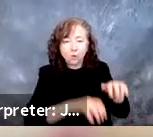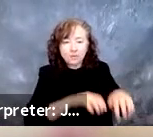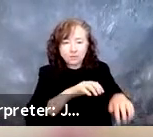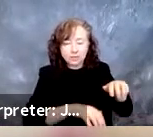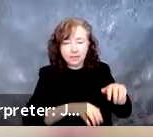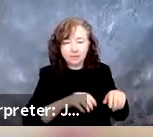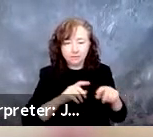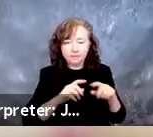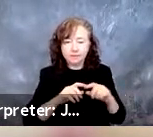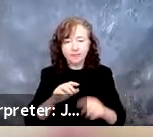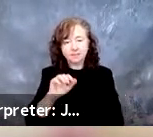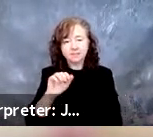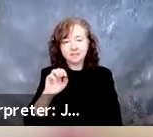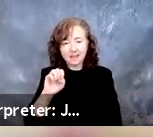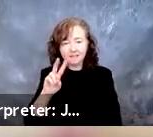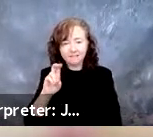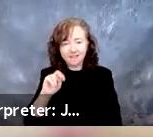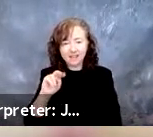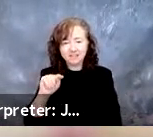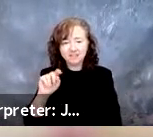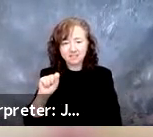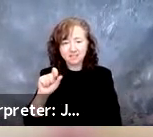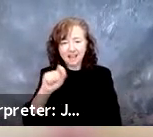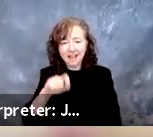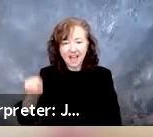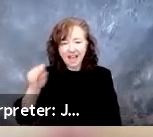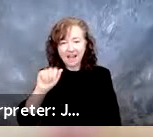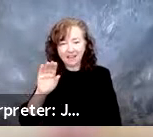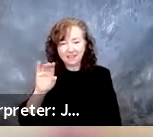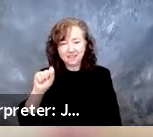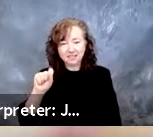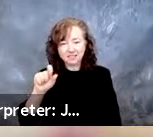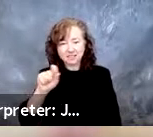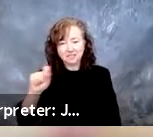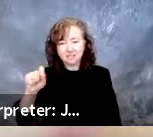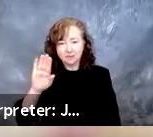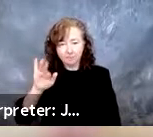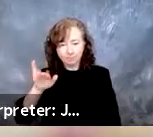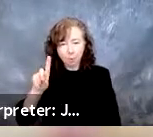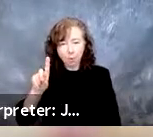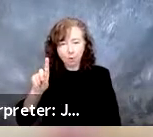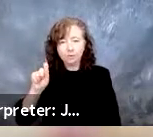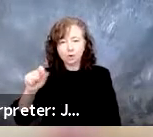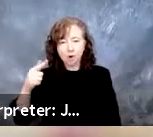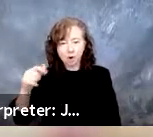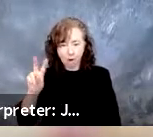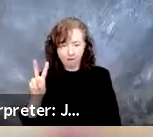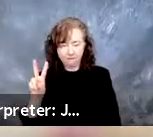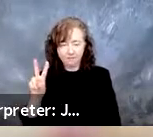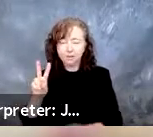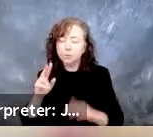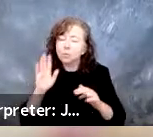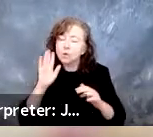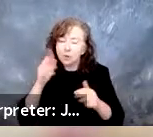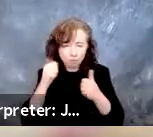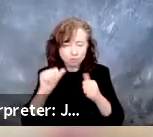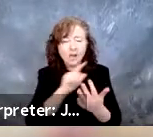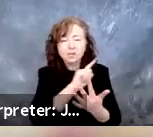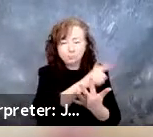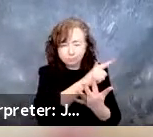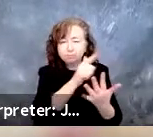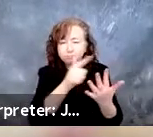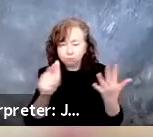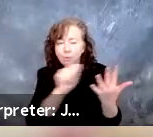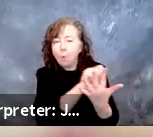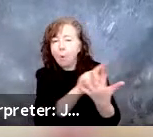our email address at events at access-board.gov. We'll do our very best to give everyone a chance to speak, but we do have a very